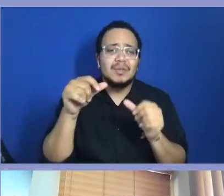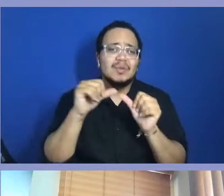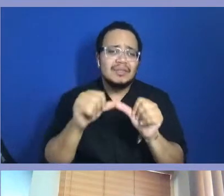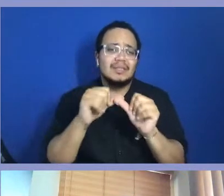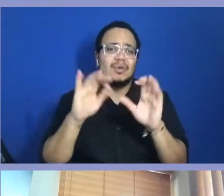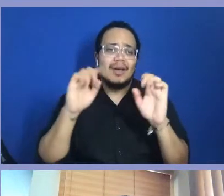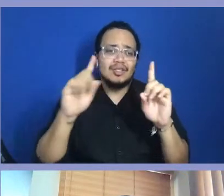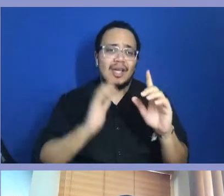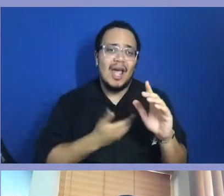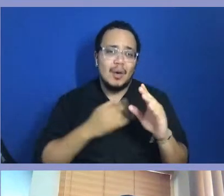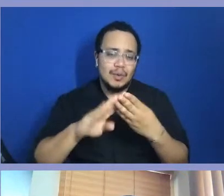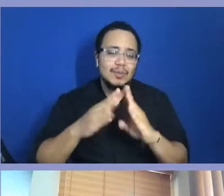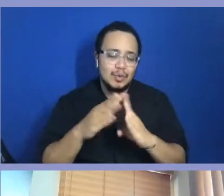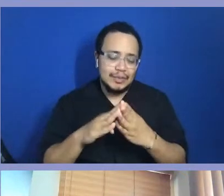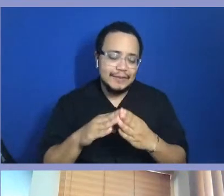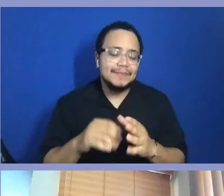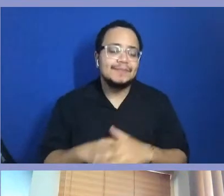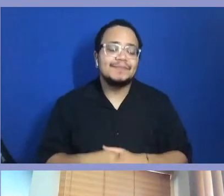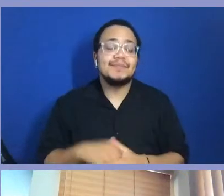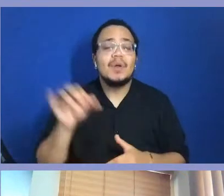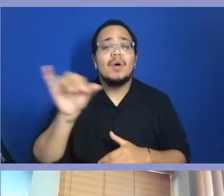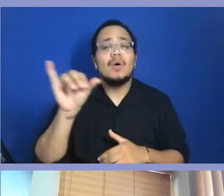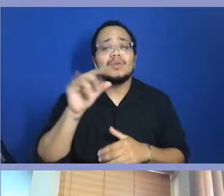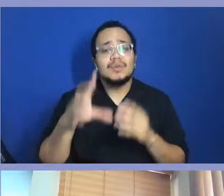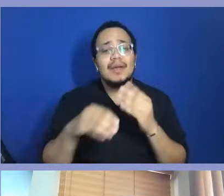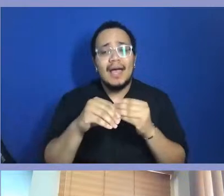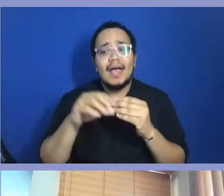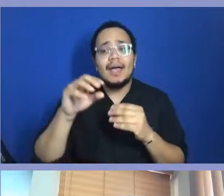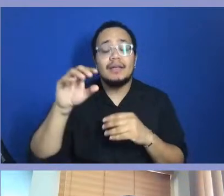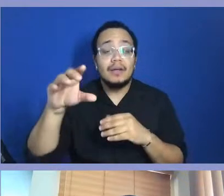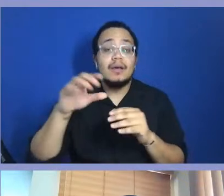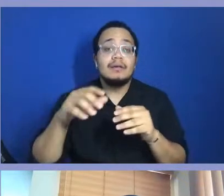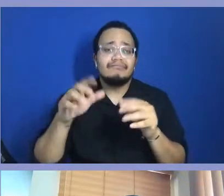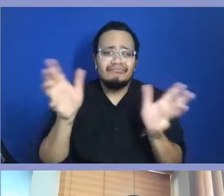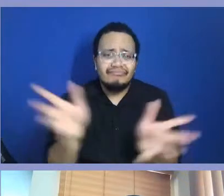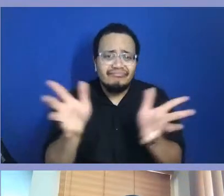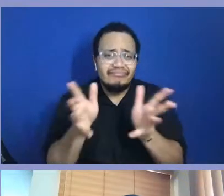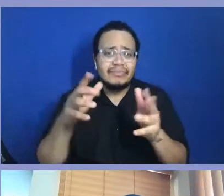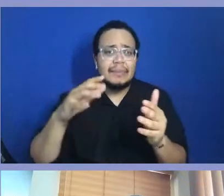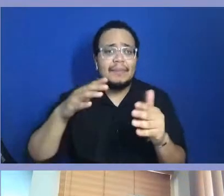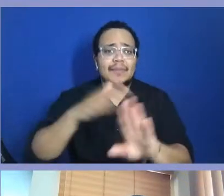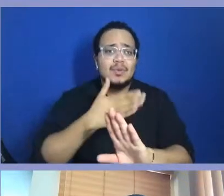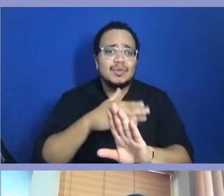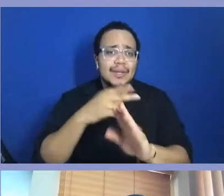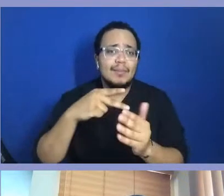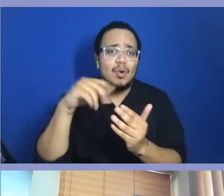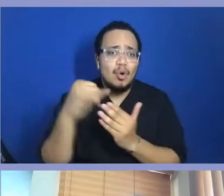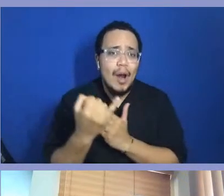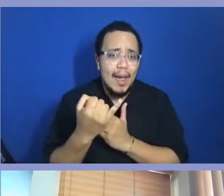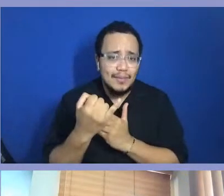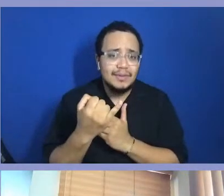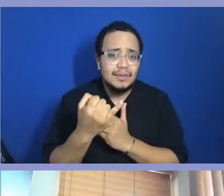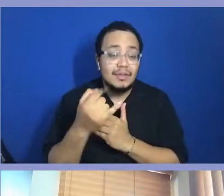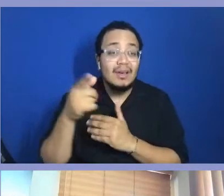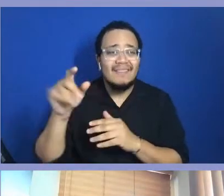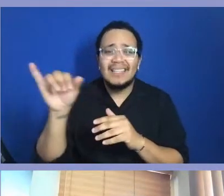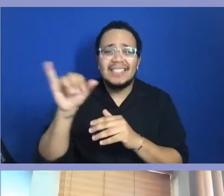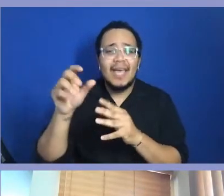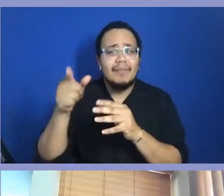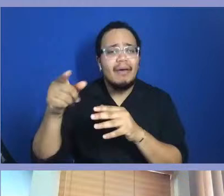And, you know, as Ms. Sharon was saying, you know, pushing with these music programs, and we look at what the musicianship is doing,